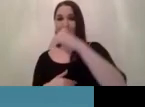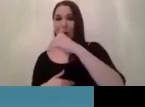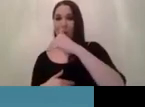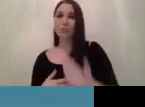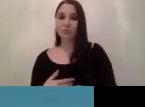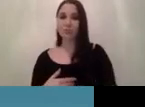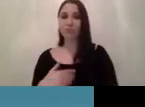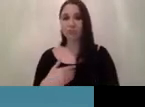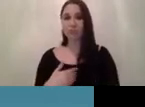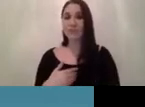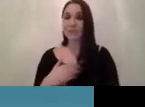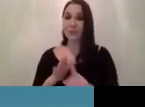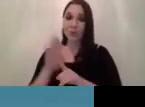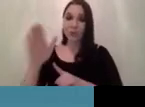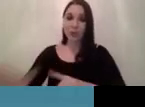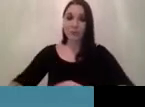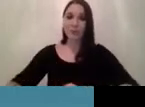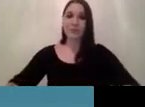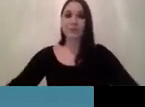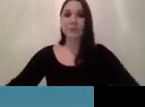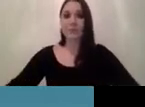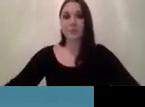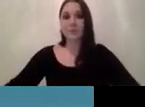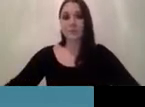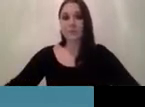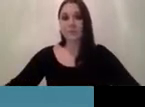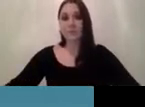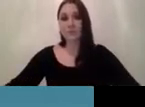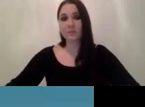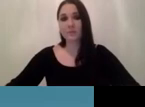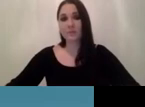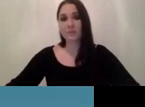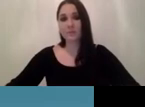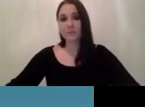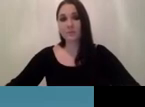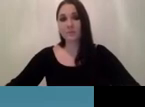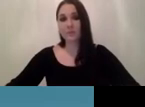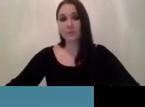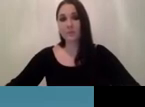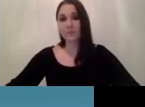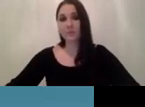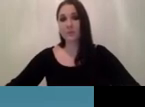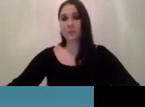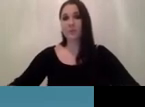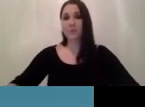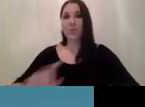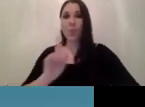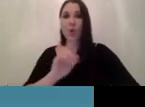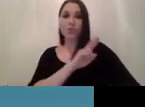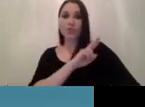there's a downturn of the future but what's the underlying driver of the ai valuations it's the